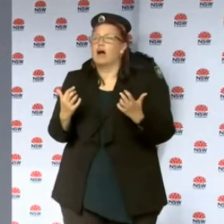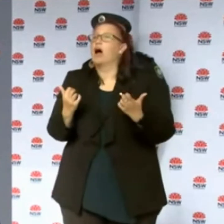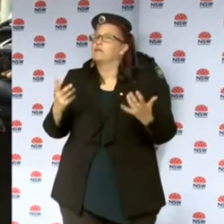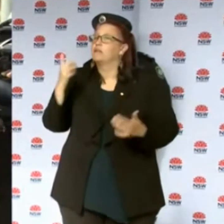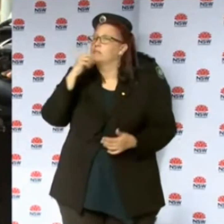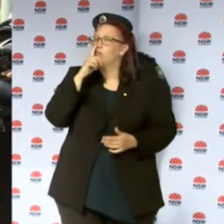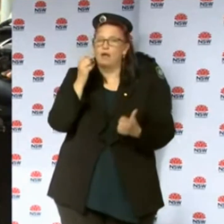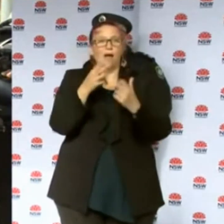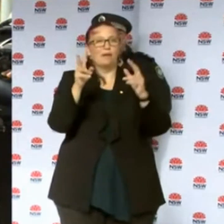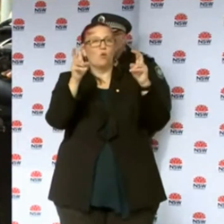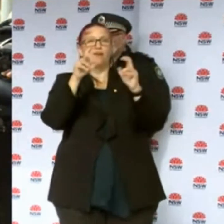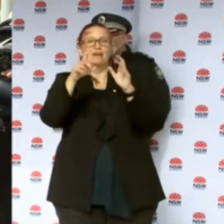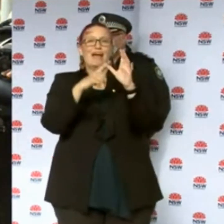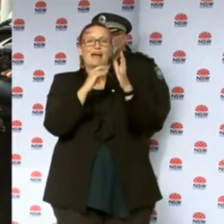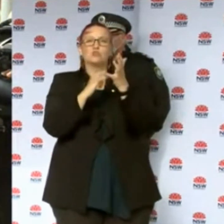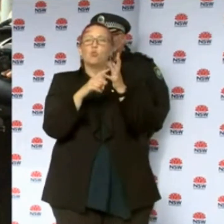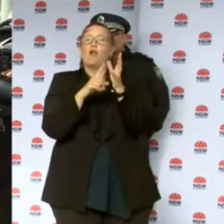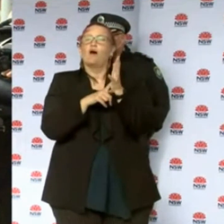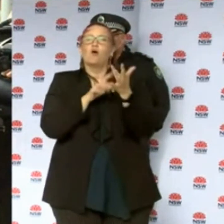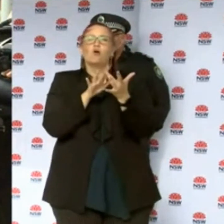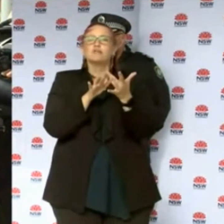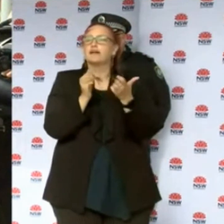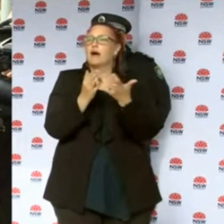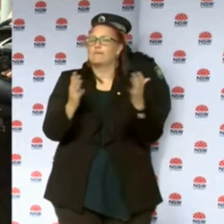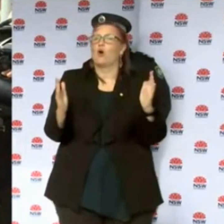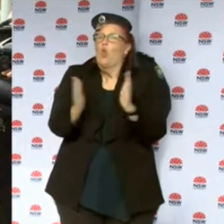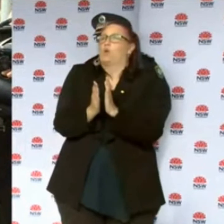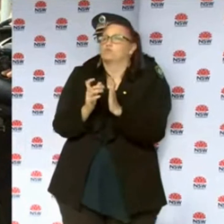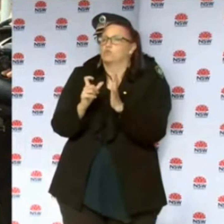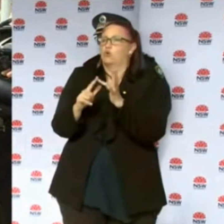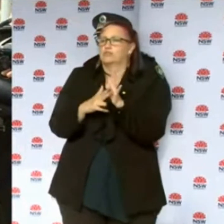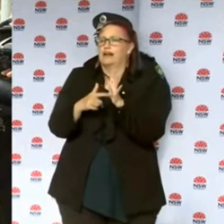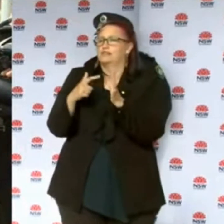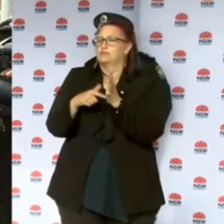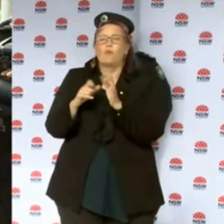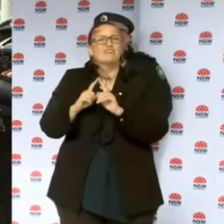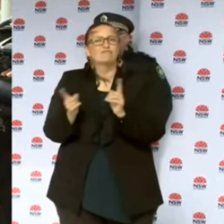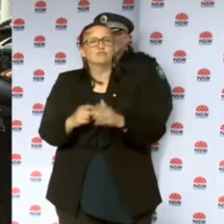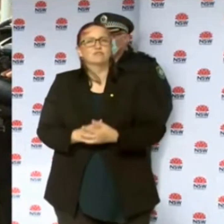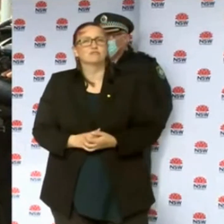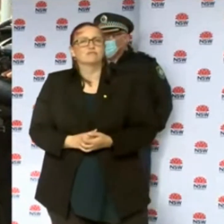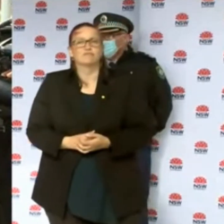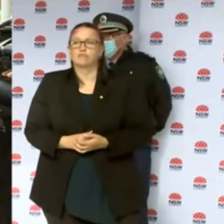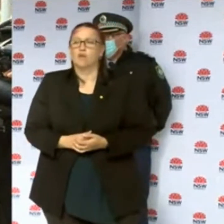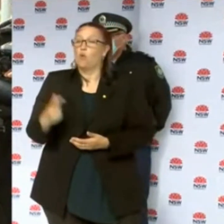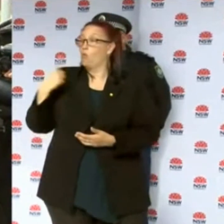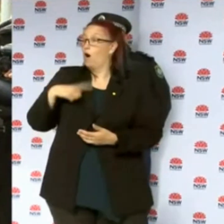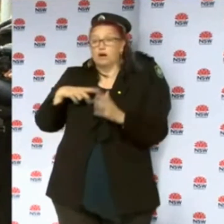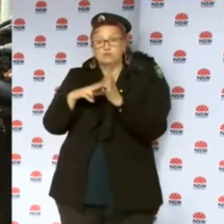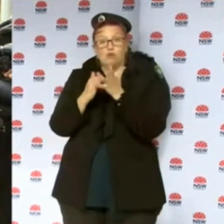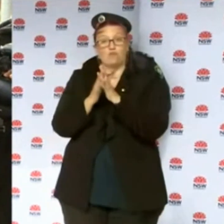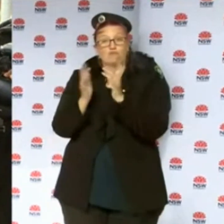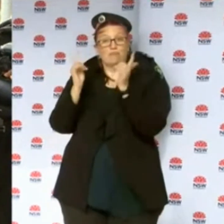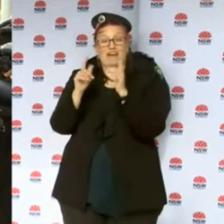declared casual contacts? And how many are closed contacts? And what's the difference between them? For example, why is the Premier